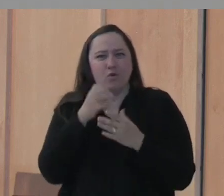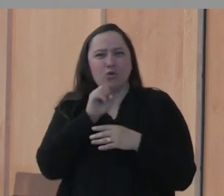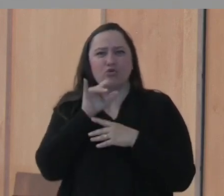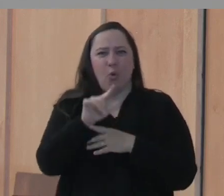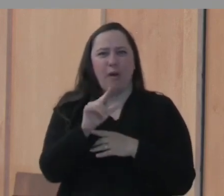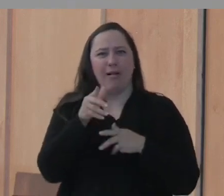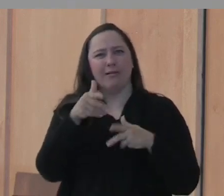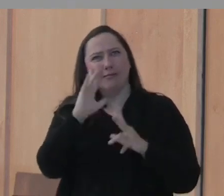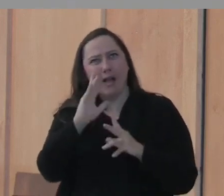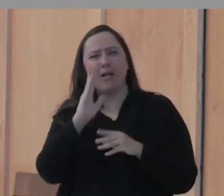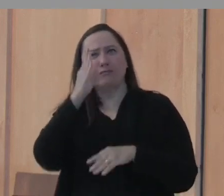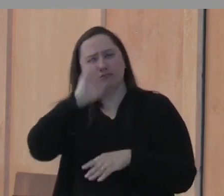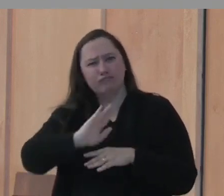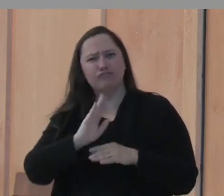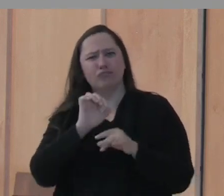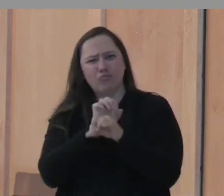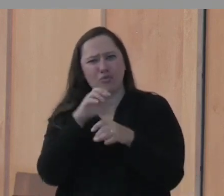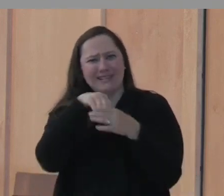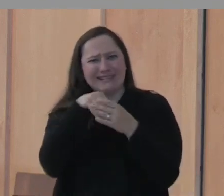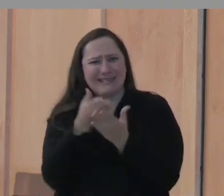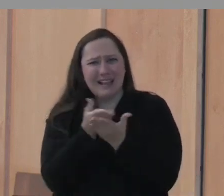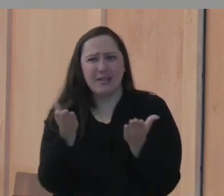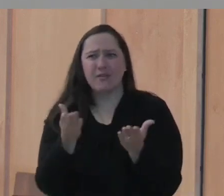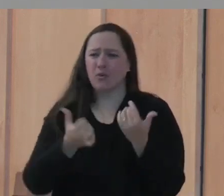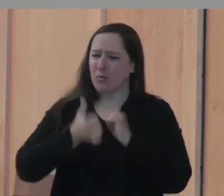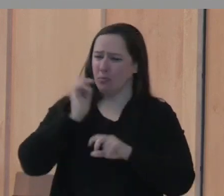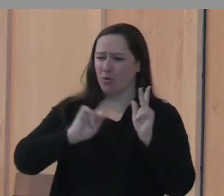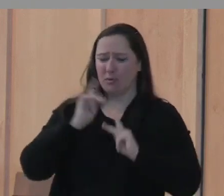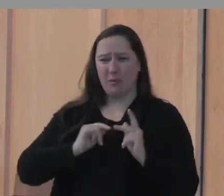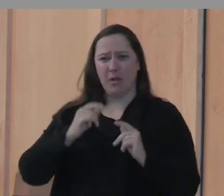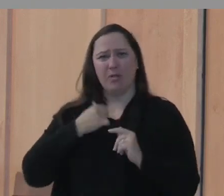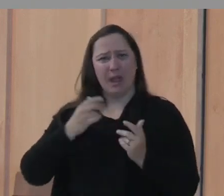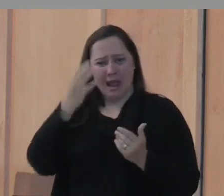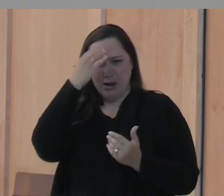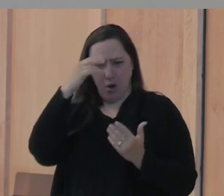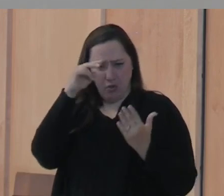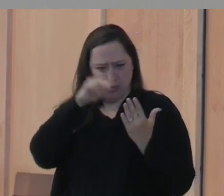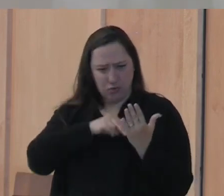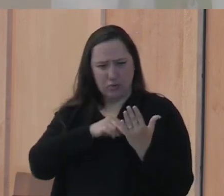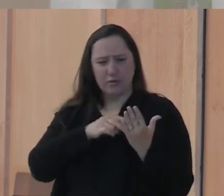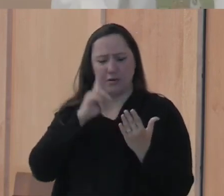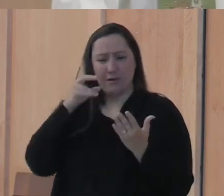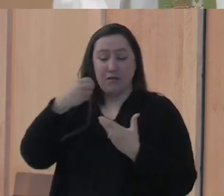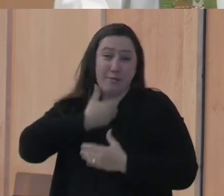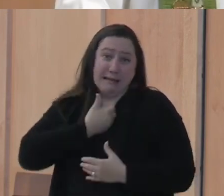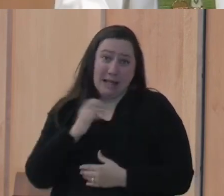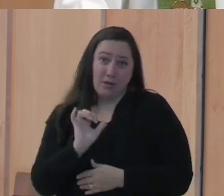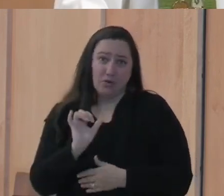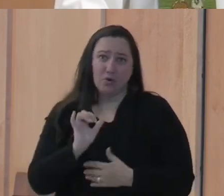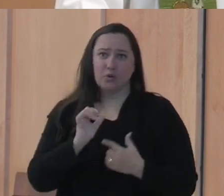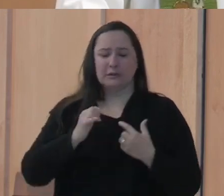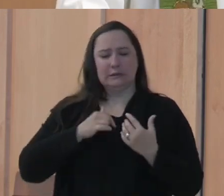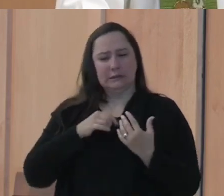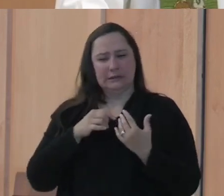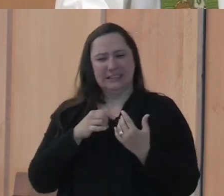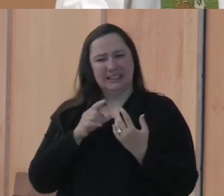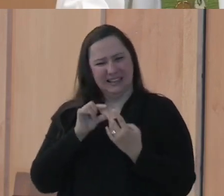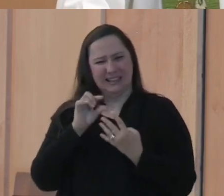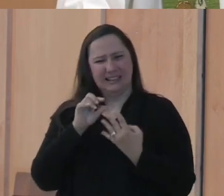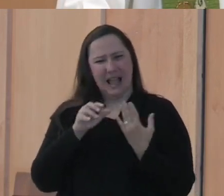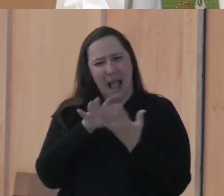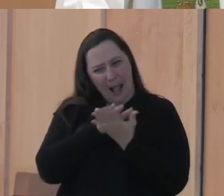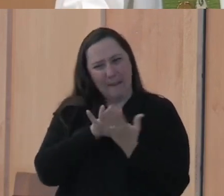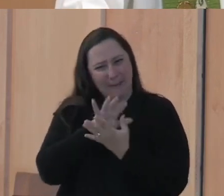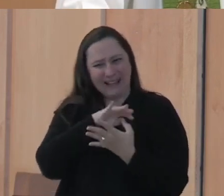that inside of you. Most people I've heard of who look at this parable and this would be true of myself too say I'm a bit of all four.